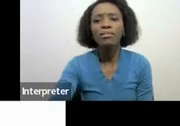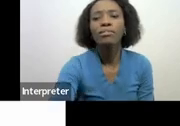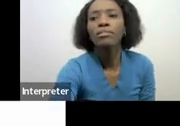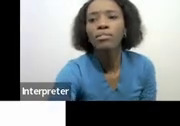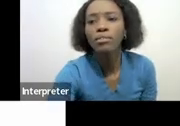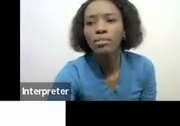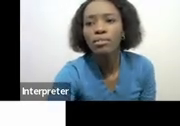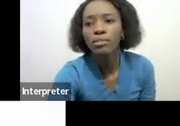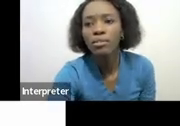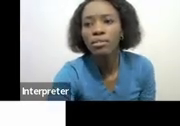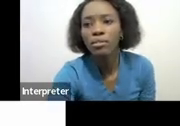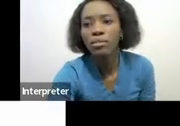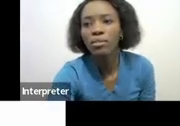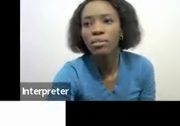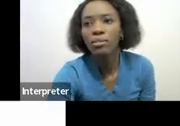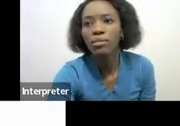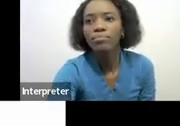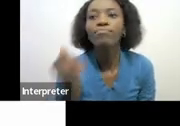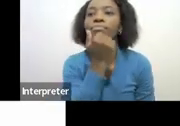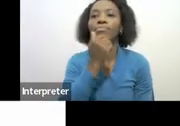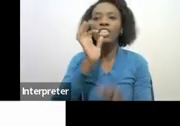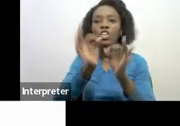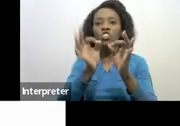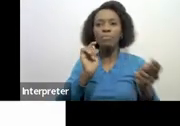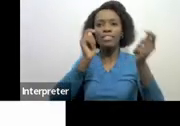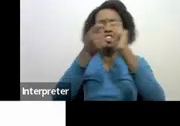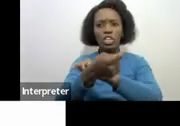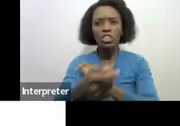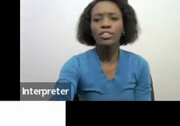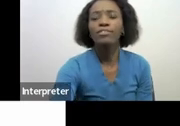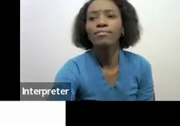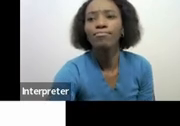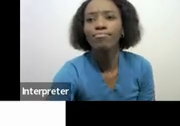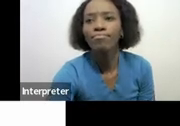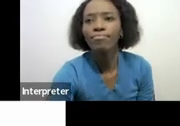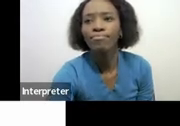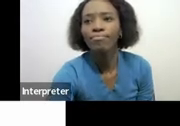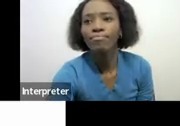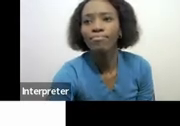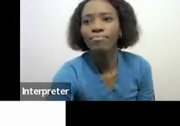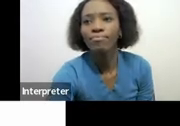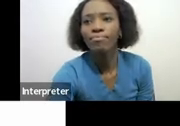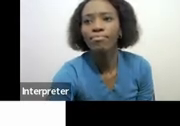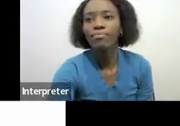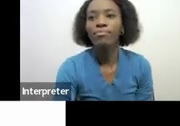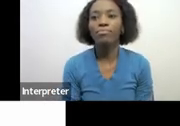2023 which is the current tax which we are on now which is started this year March